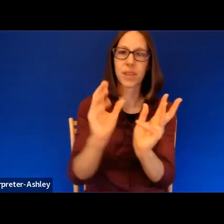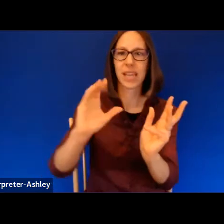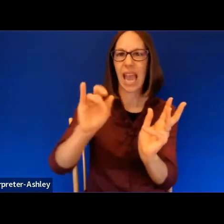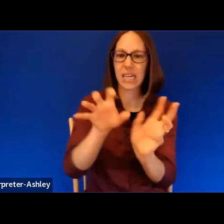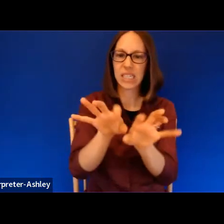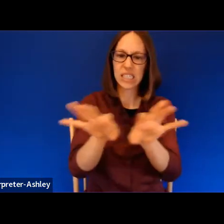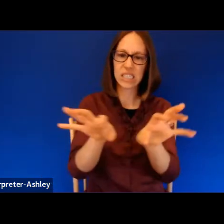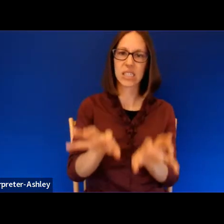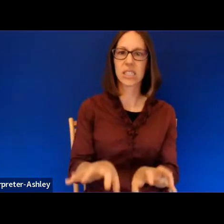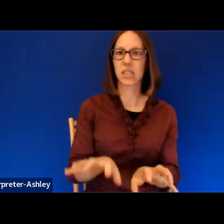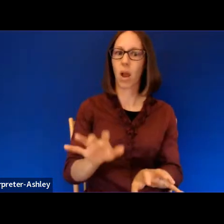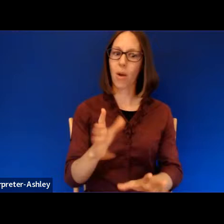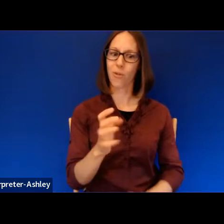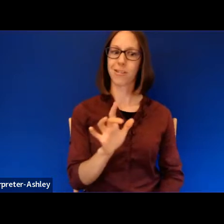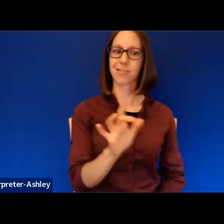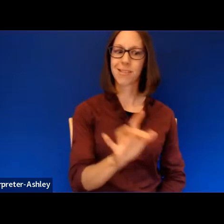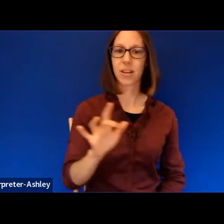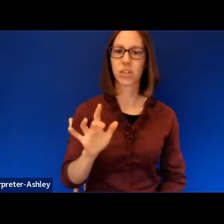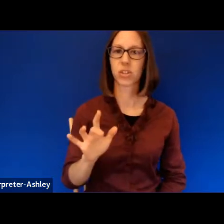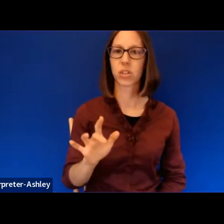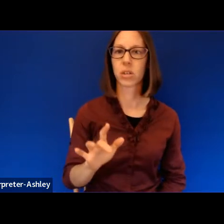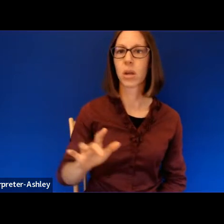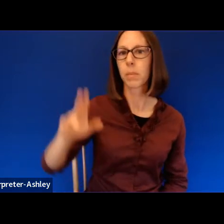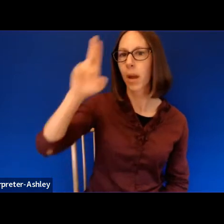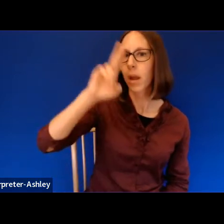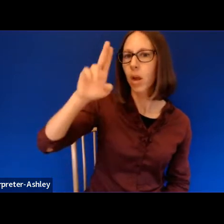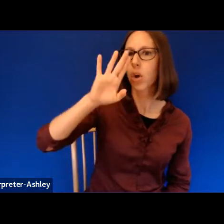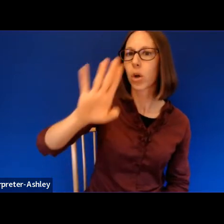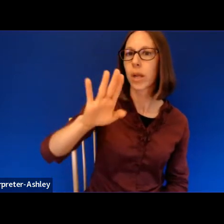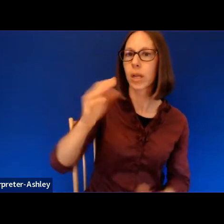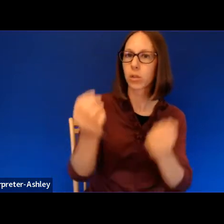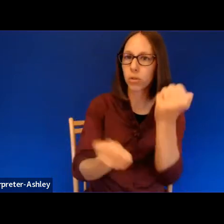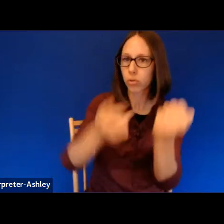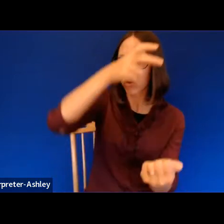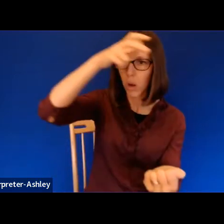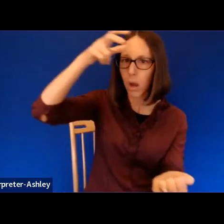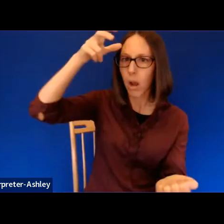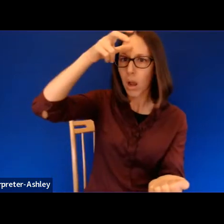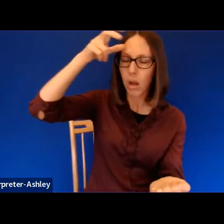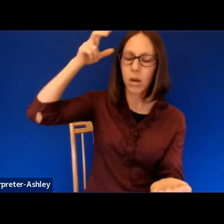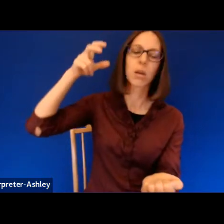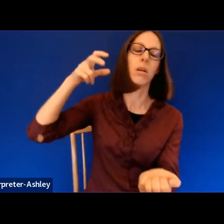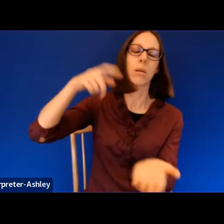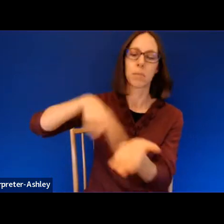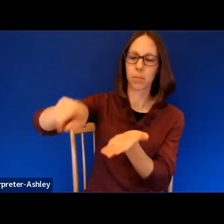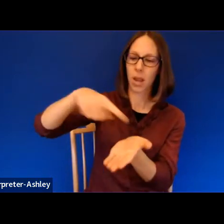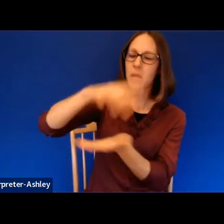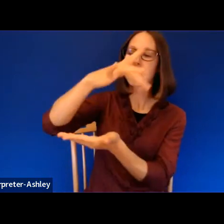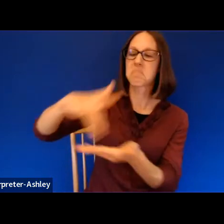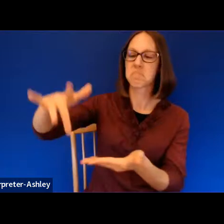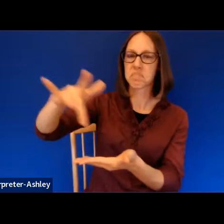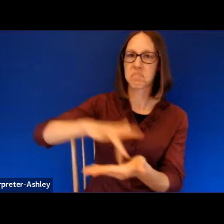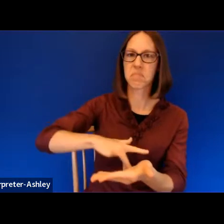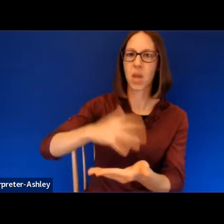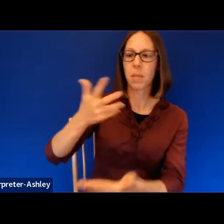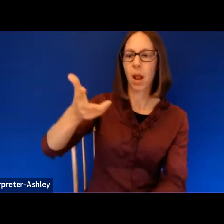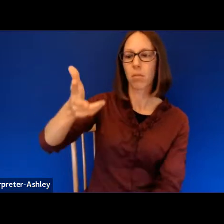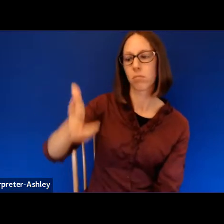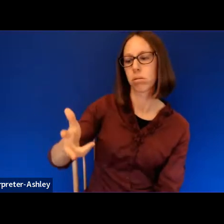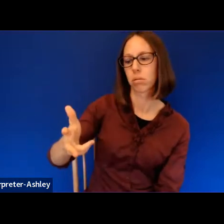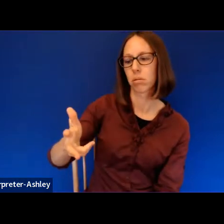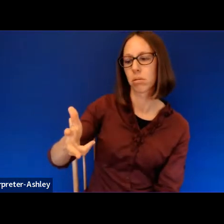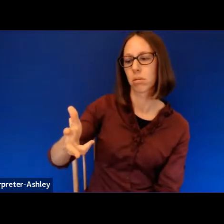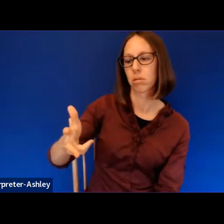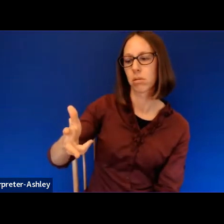pickup, long paid off, now stairs empty under somebody else's tree. The liars